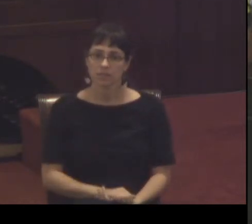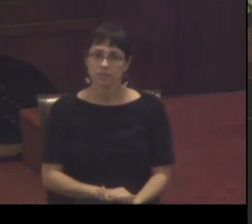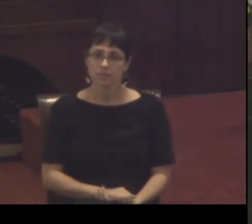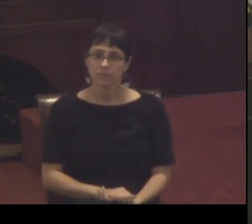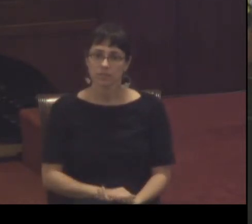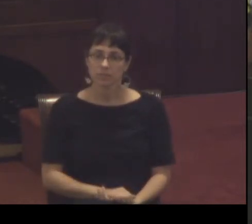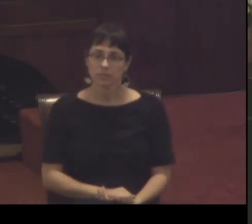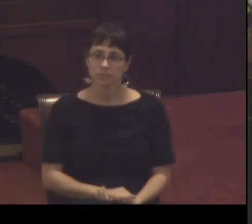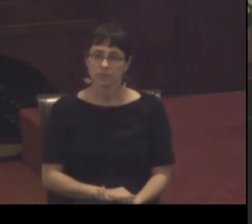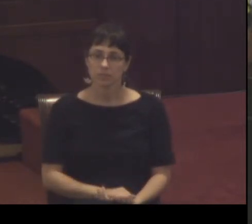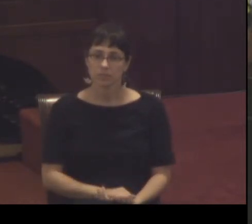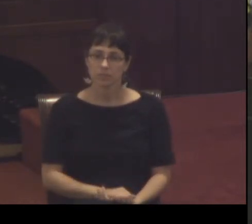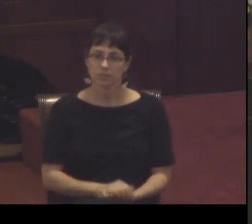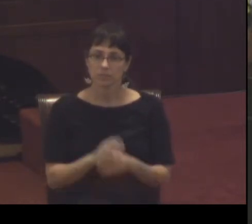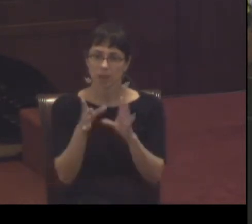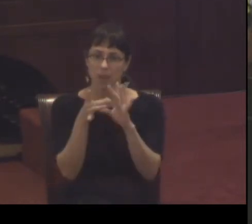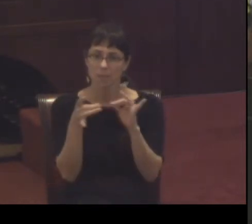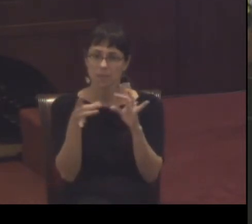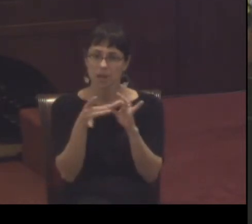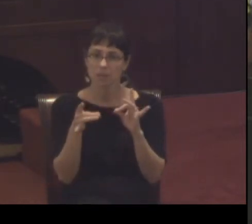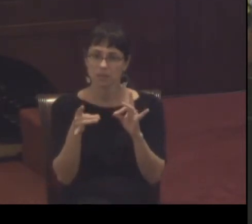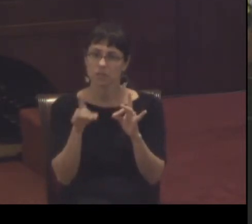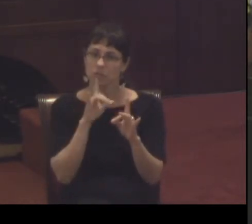it's a message so compelling